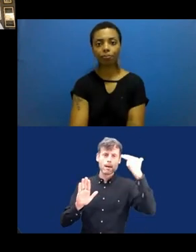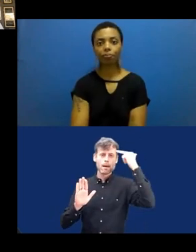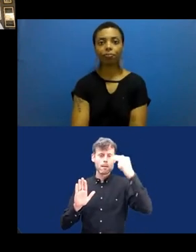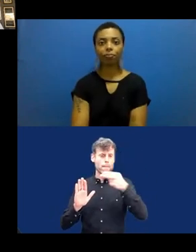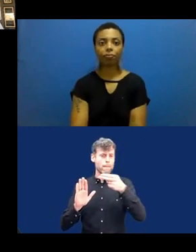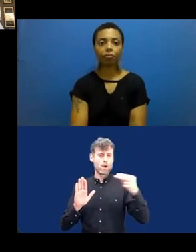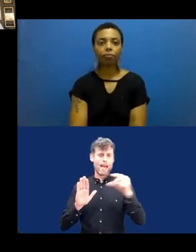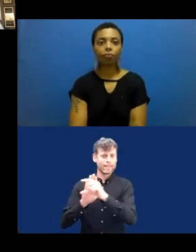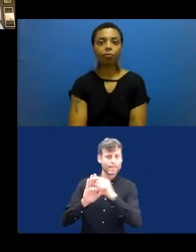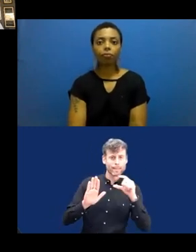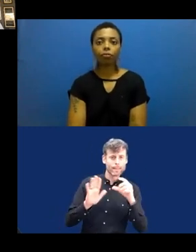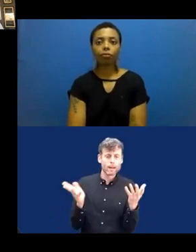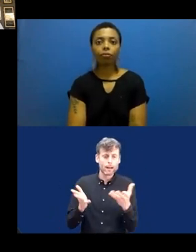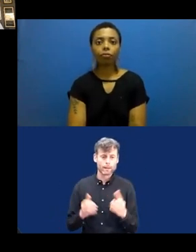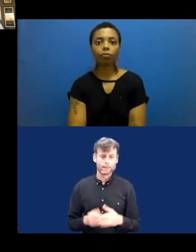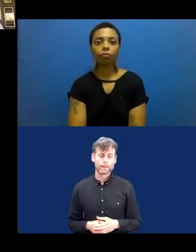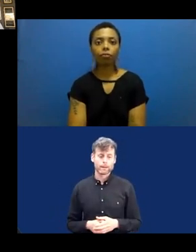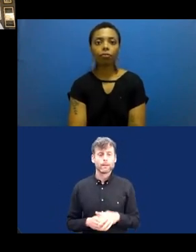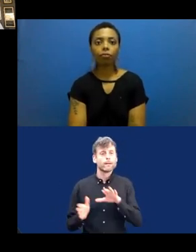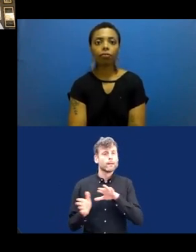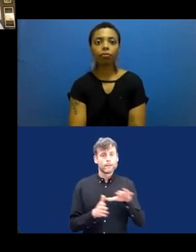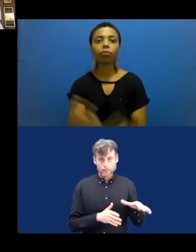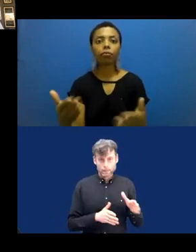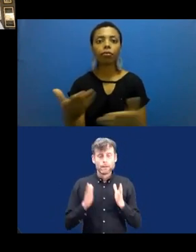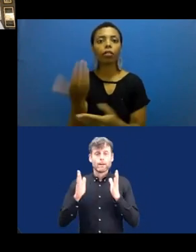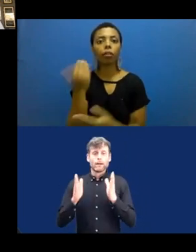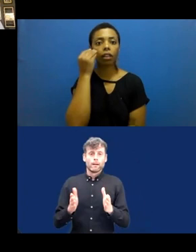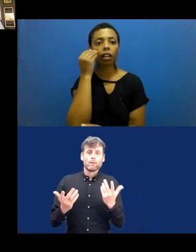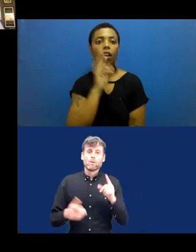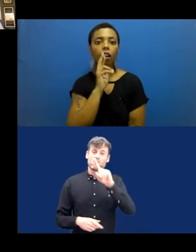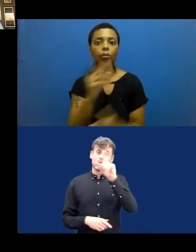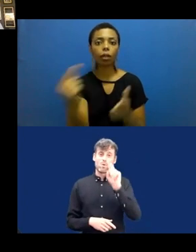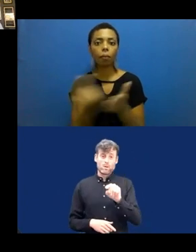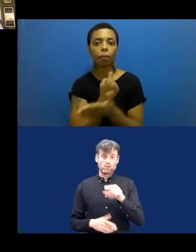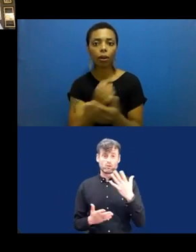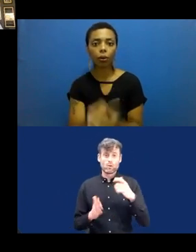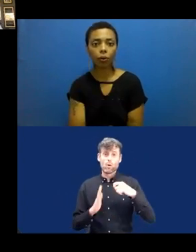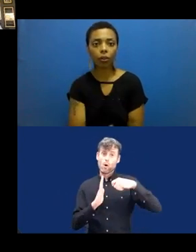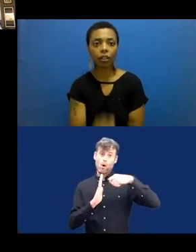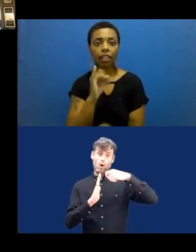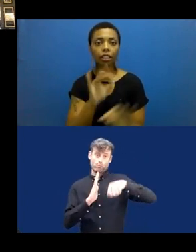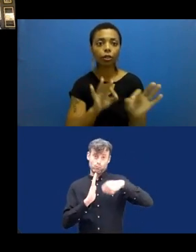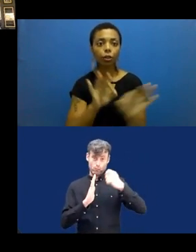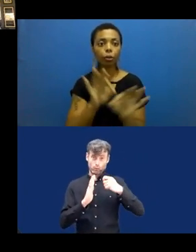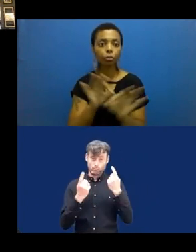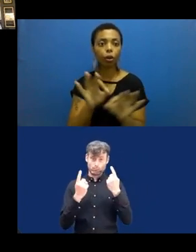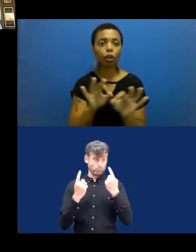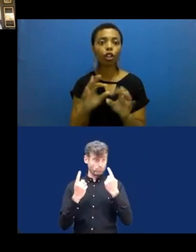Now, let's try to answer a question. If a project can fulfill expectations of all the parties.